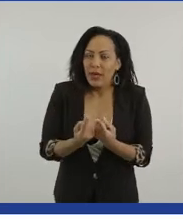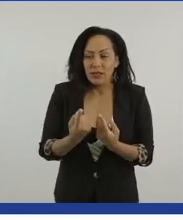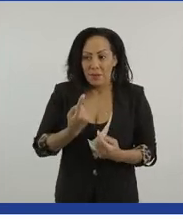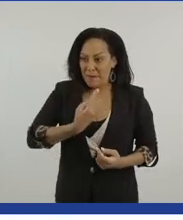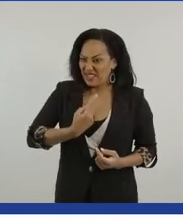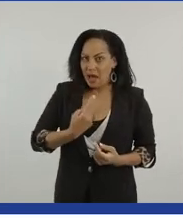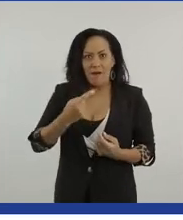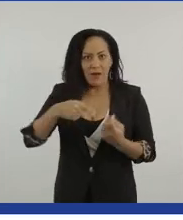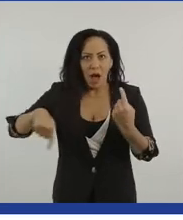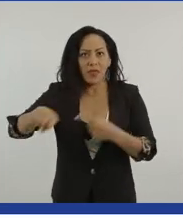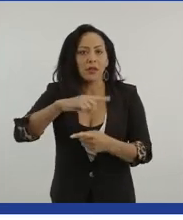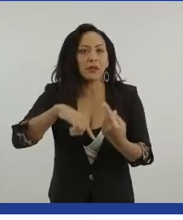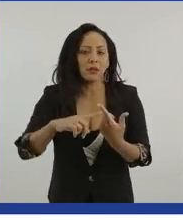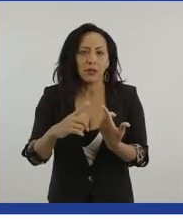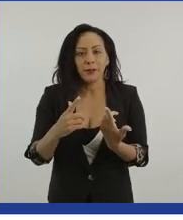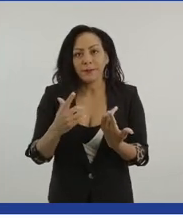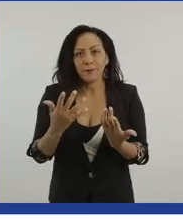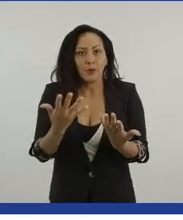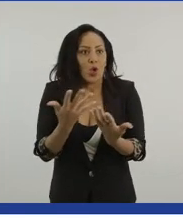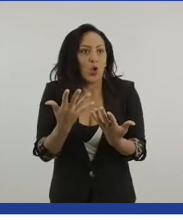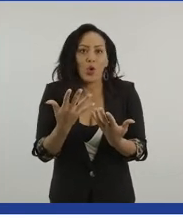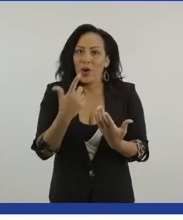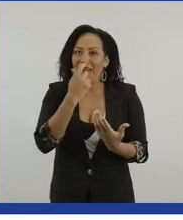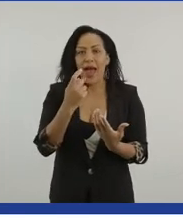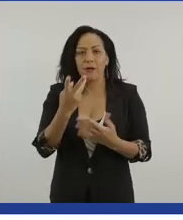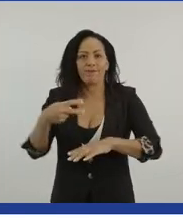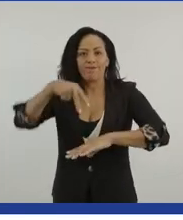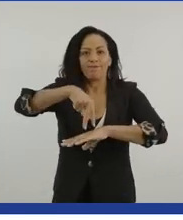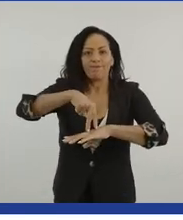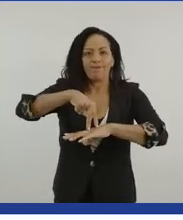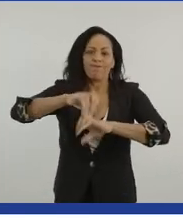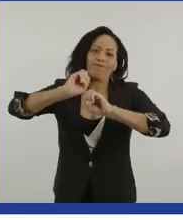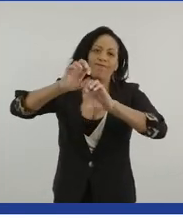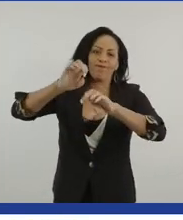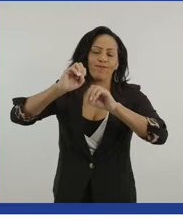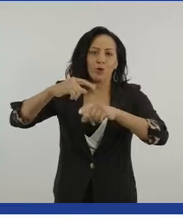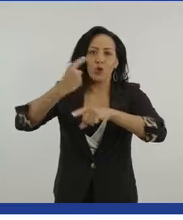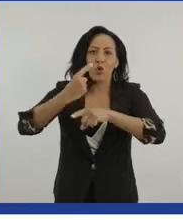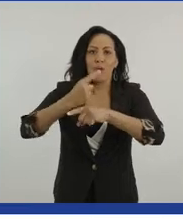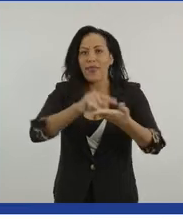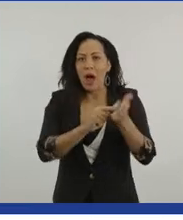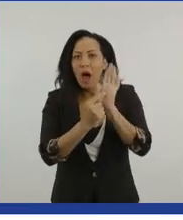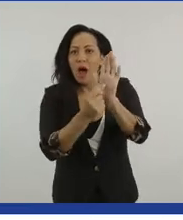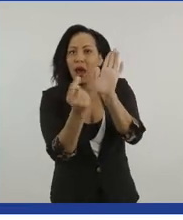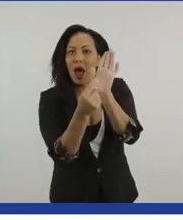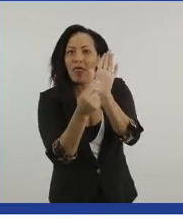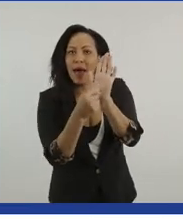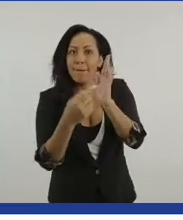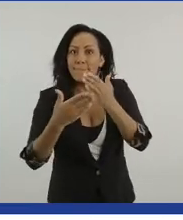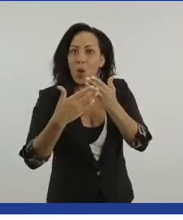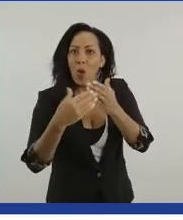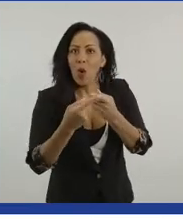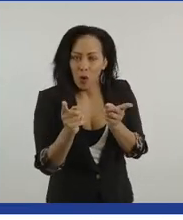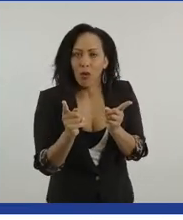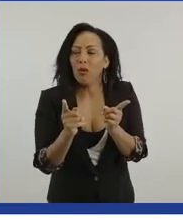that has that platform to make that impact. We need to talk about that more so that everybody has the